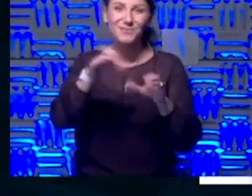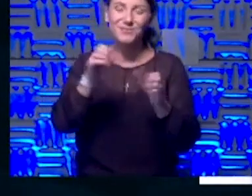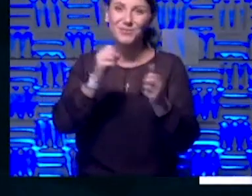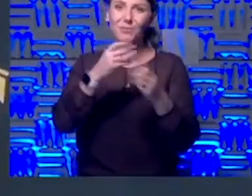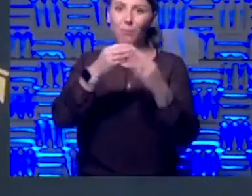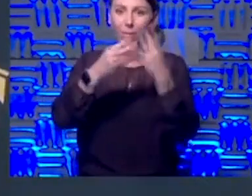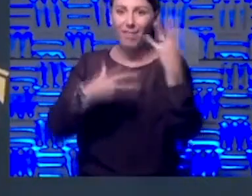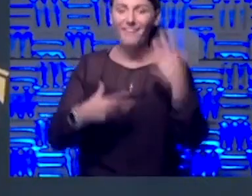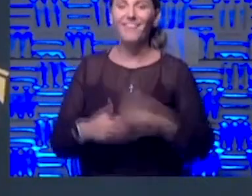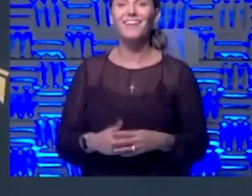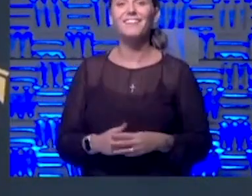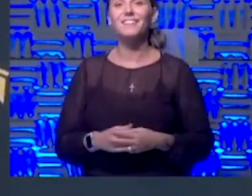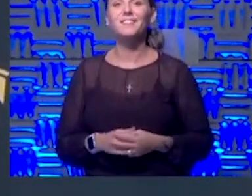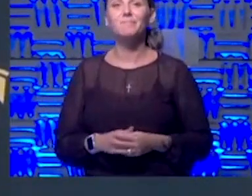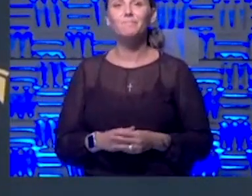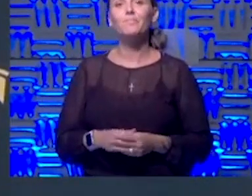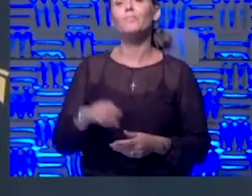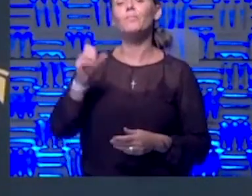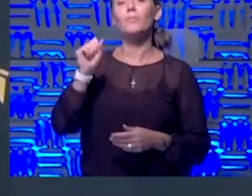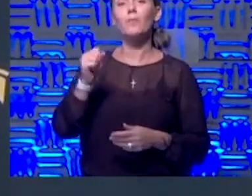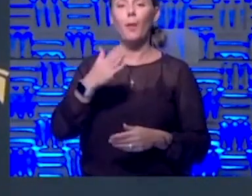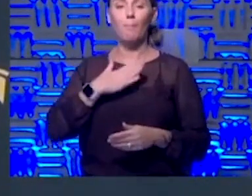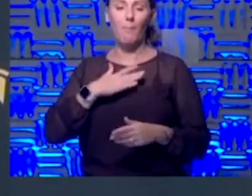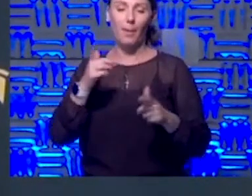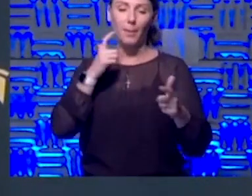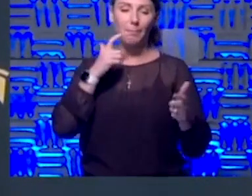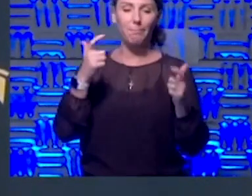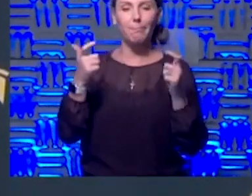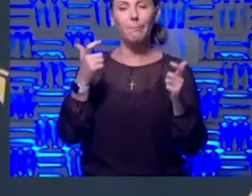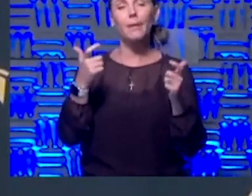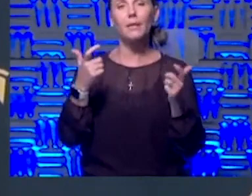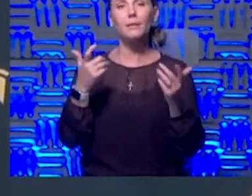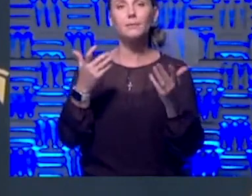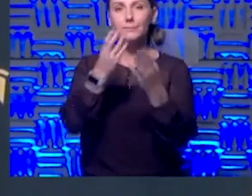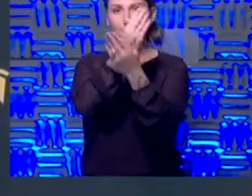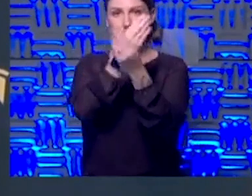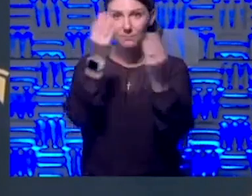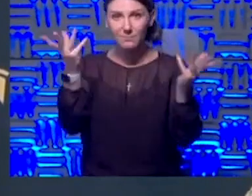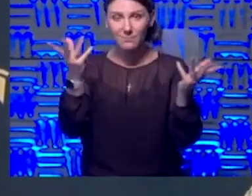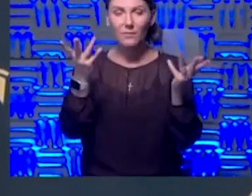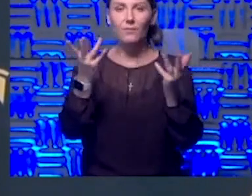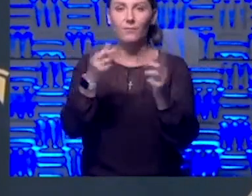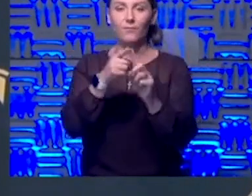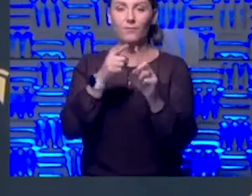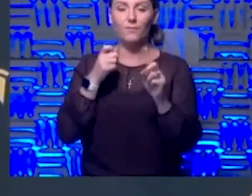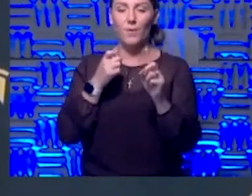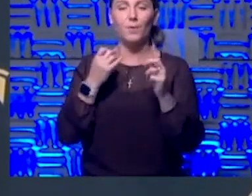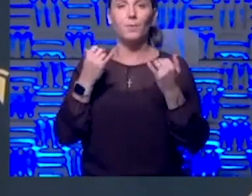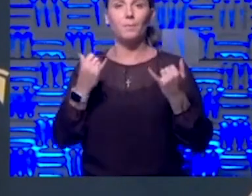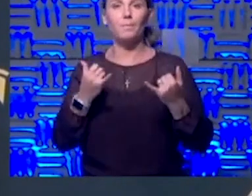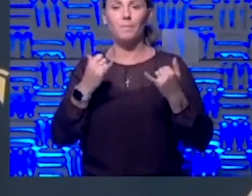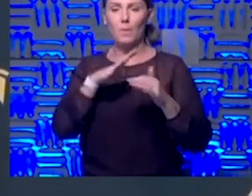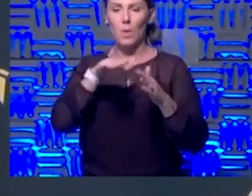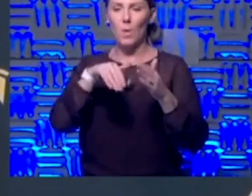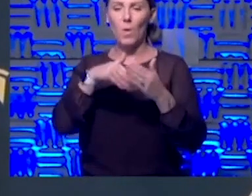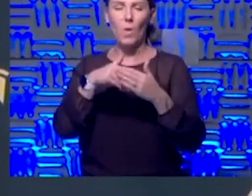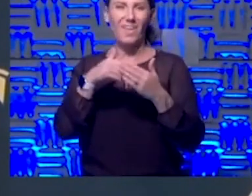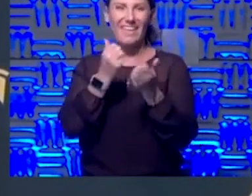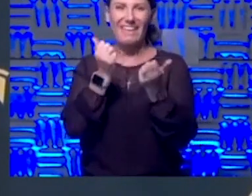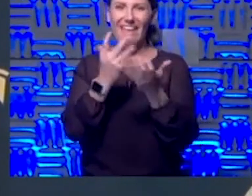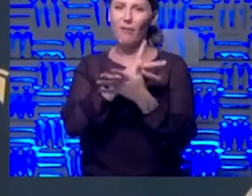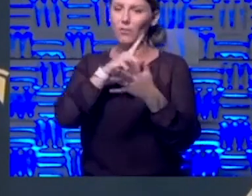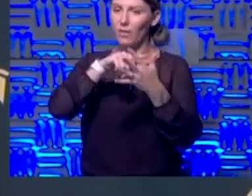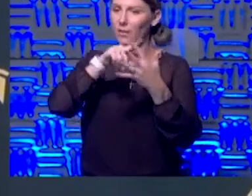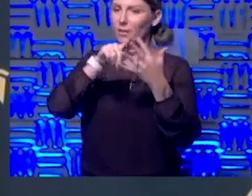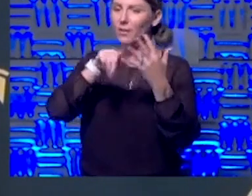Yeah, I think kind of my biggest takeaway today, especially now is all of the measures we put in place are more